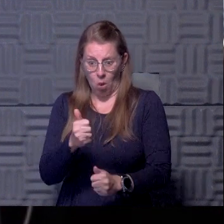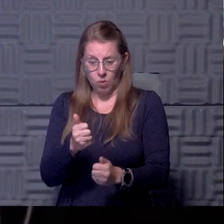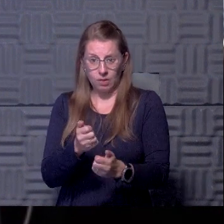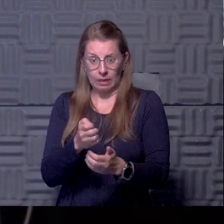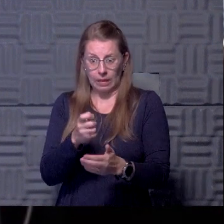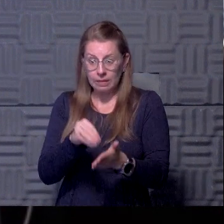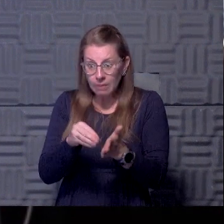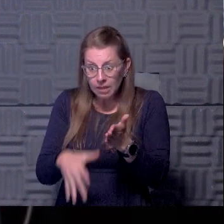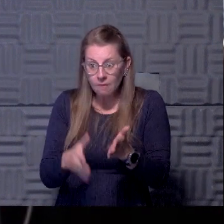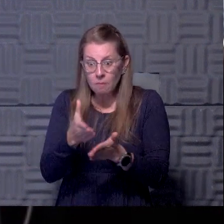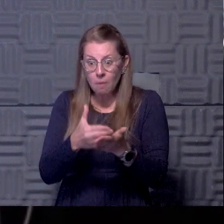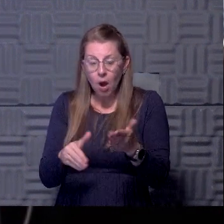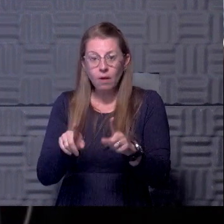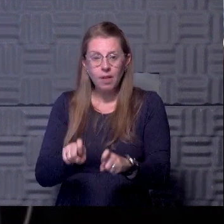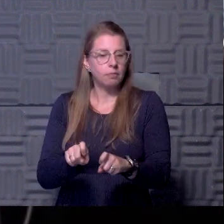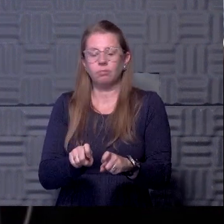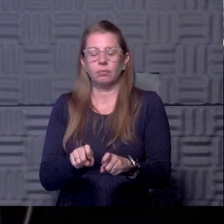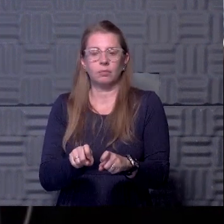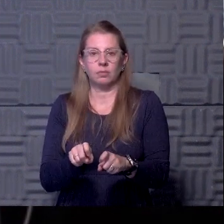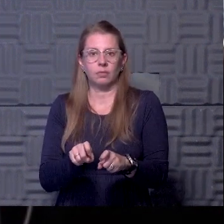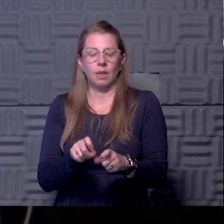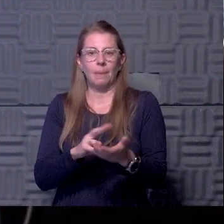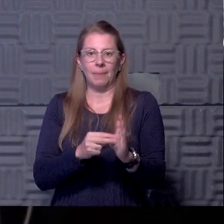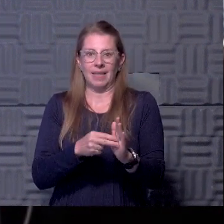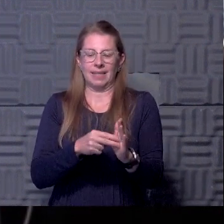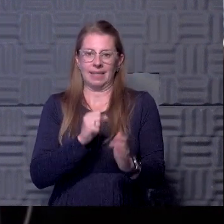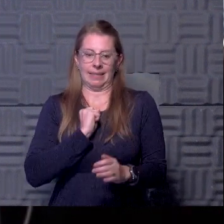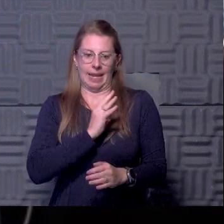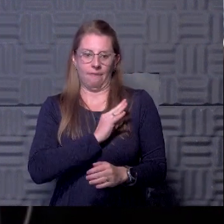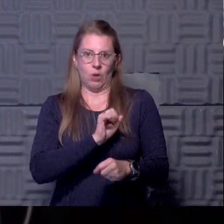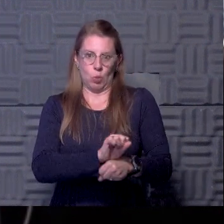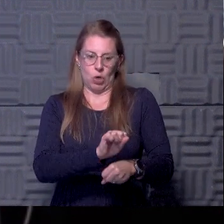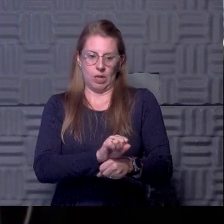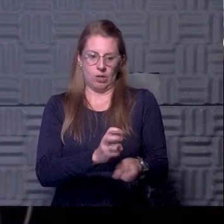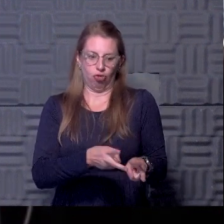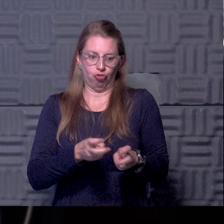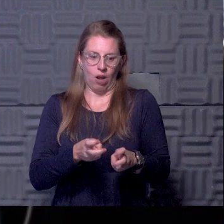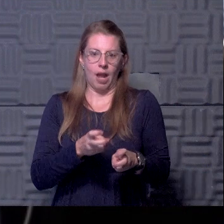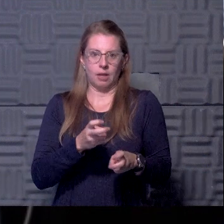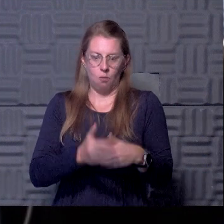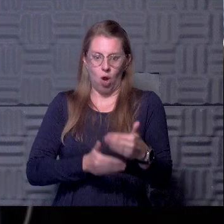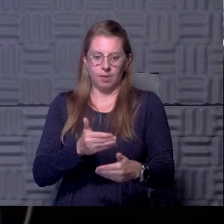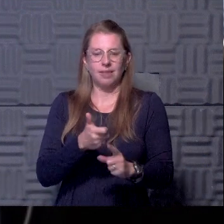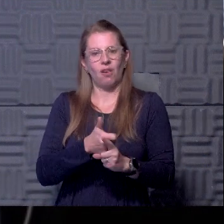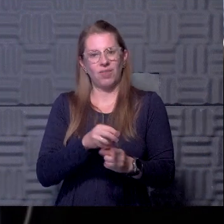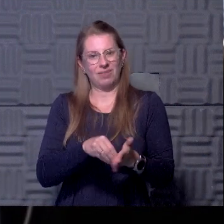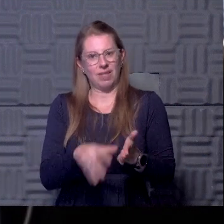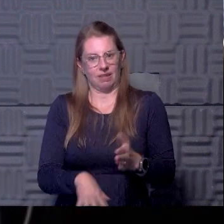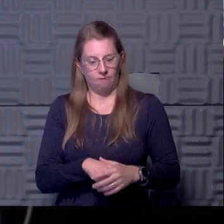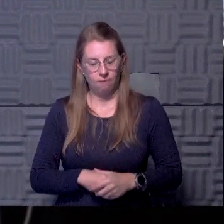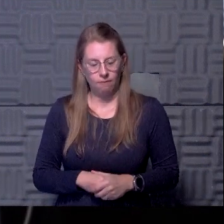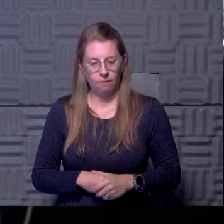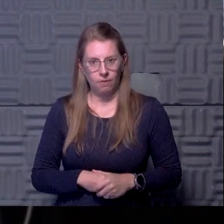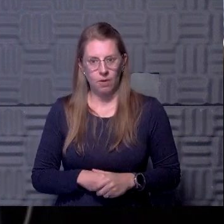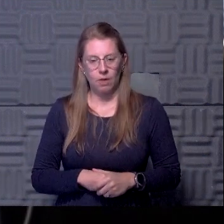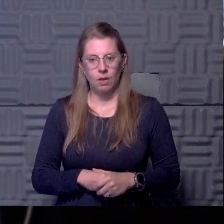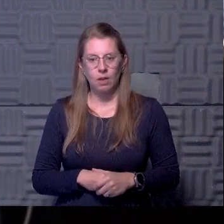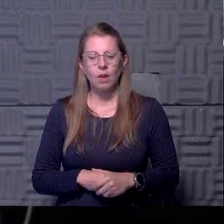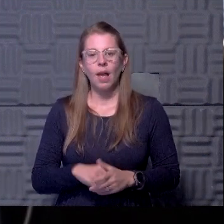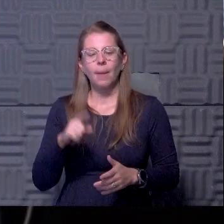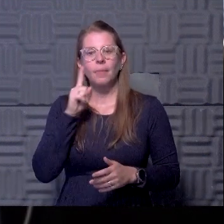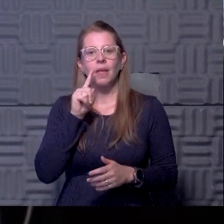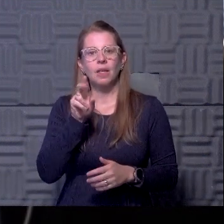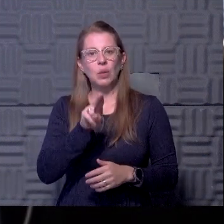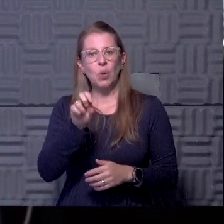equipment, the personnel is really where all the expense lies. So I'm happy because I think it's going to expand the capacity of the nation to do more